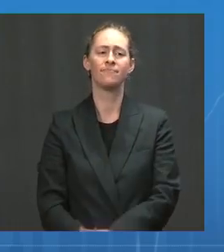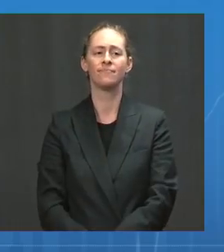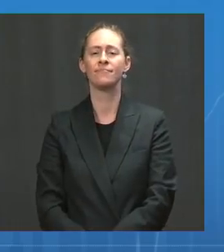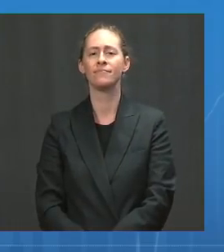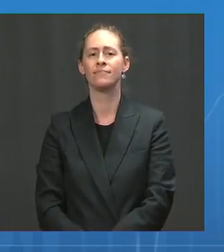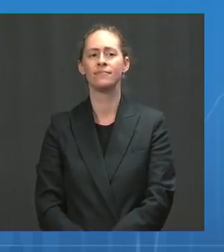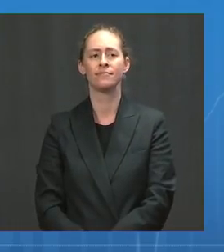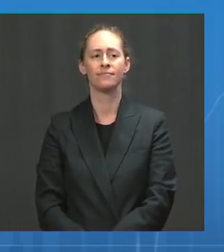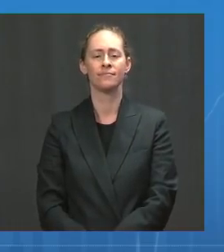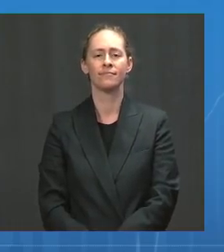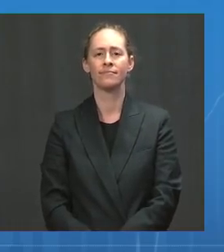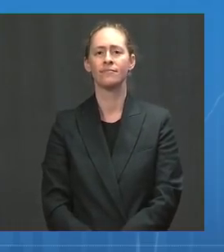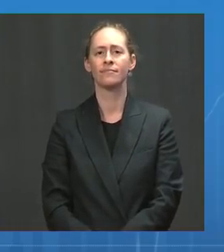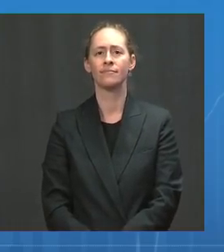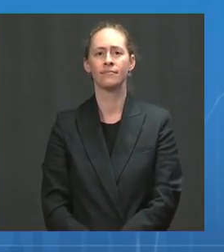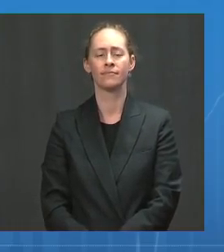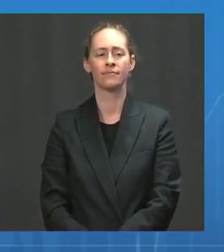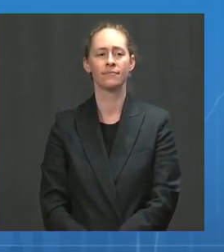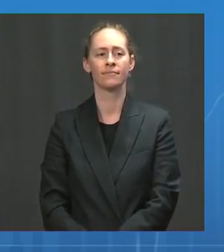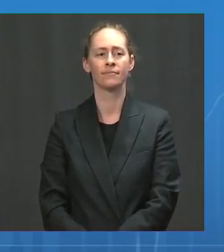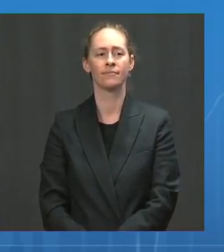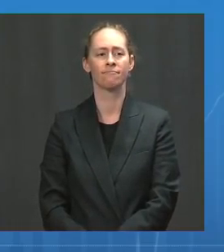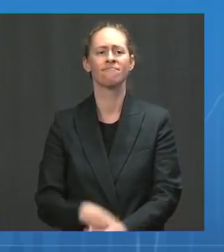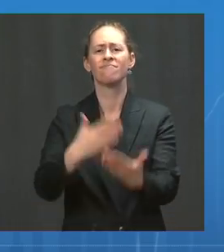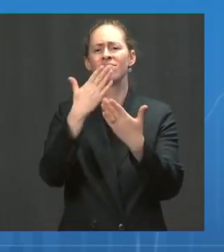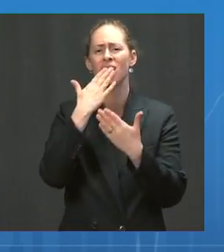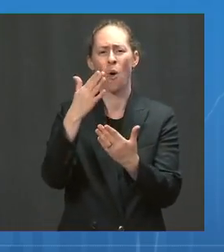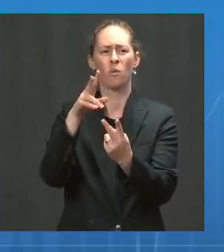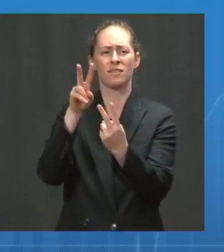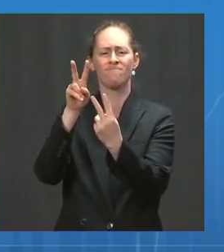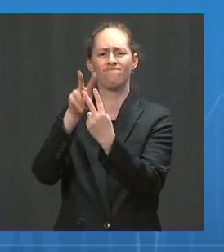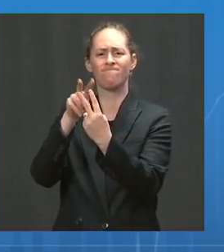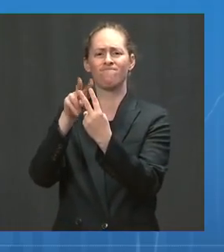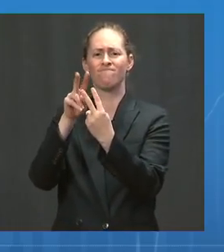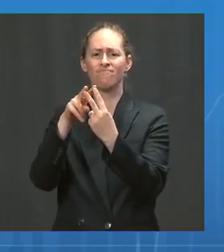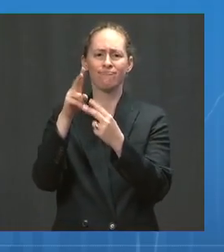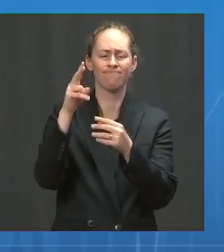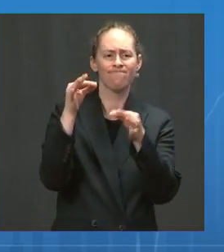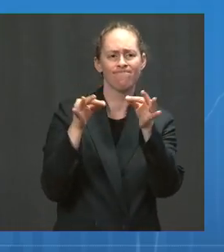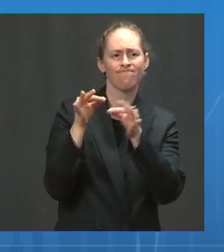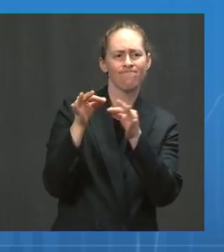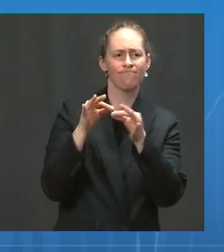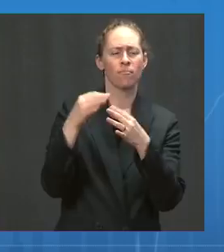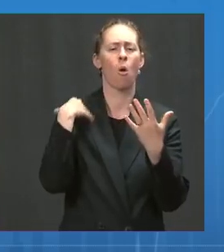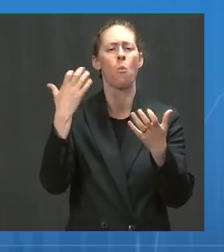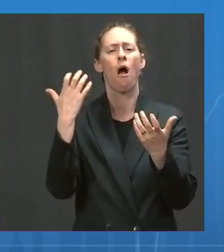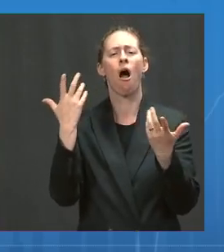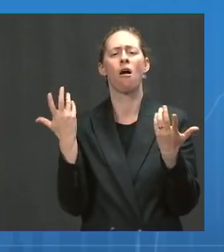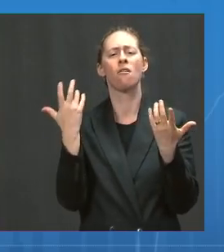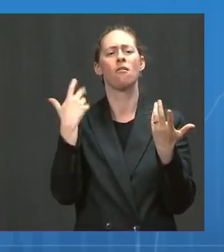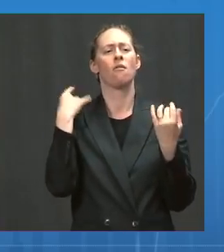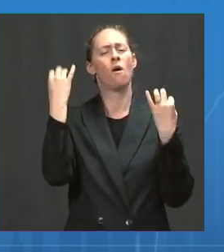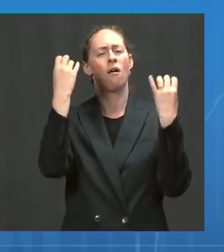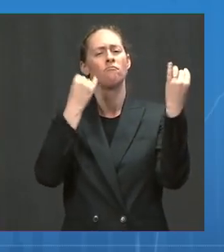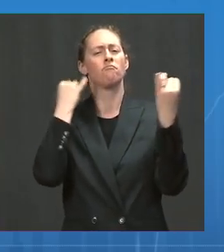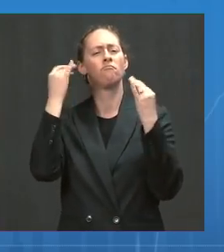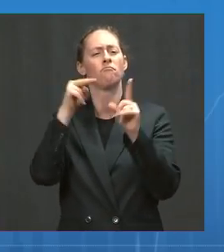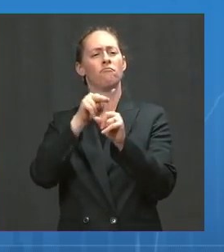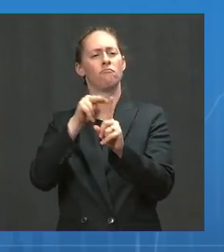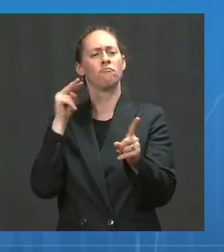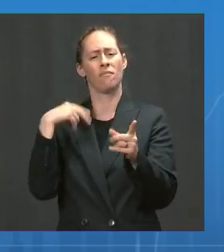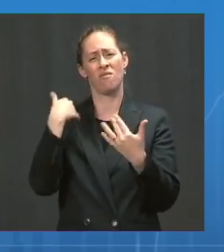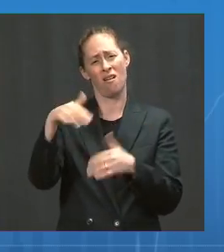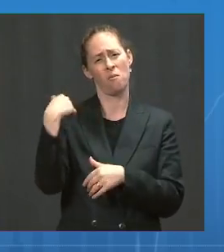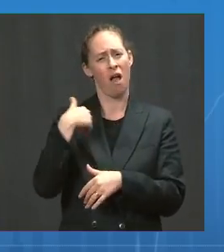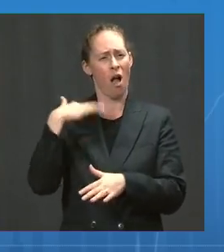Well, thank you, Dr. Fauci and Dr. Walensky. Stepping back, we have come a long way in our fight against this virus.